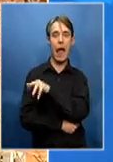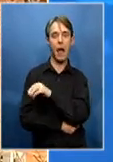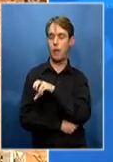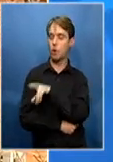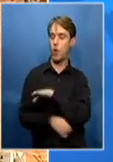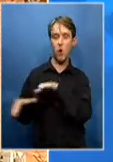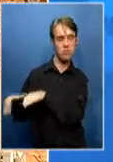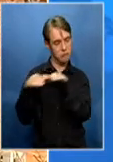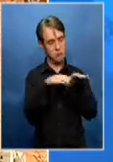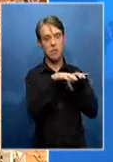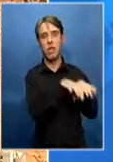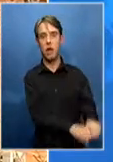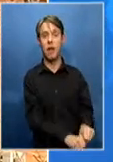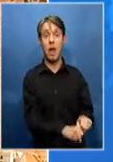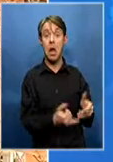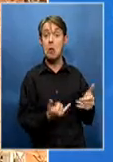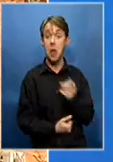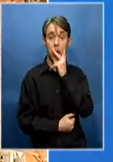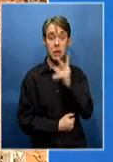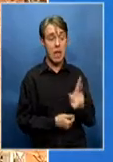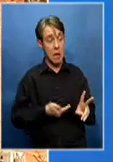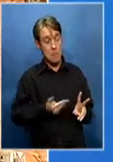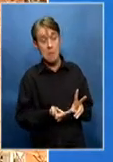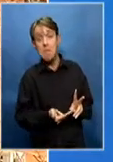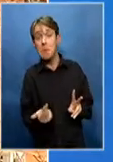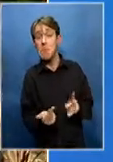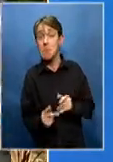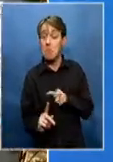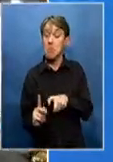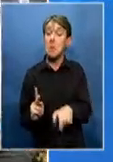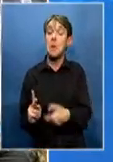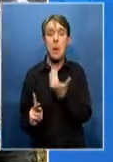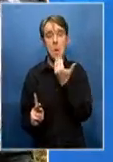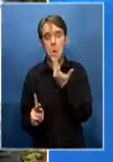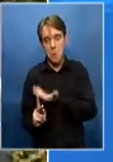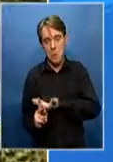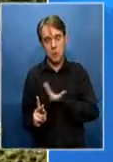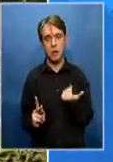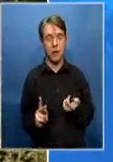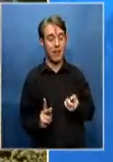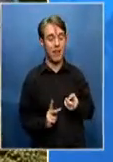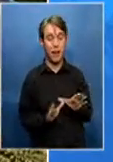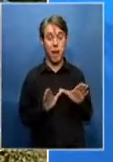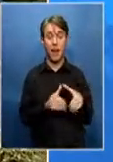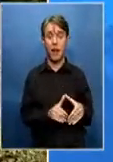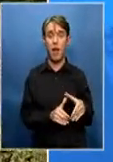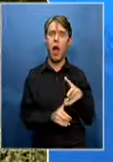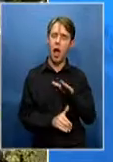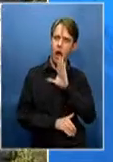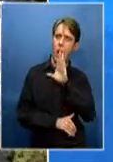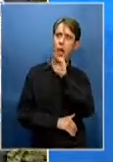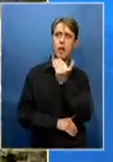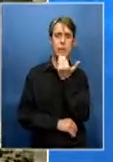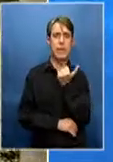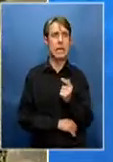fired and they're looking for two suspects alleged to be linked to the incident. The NUM has asked Lonman bosses for more